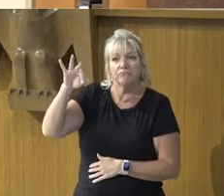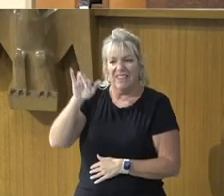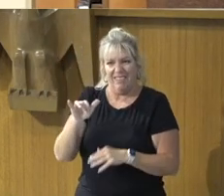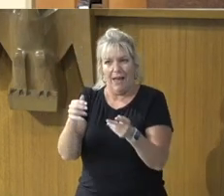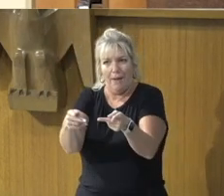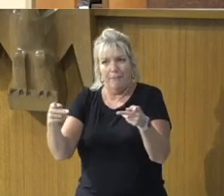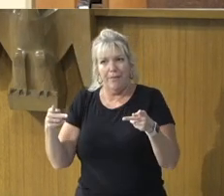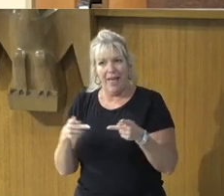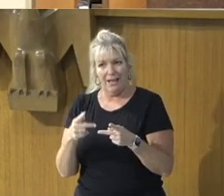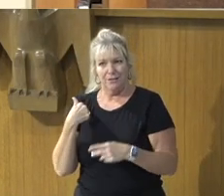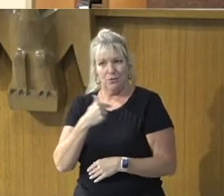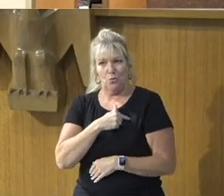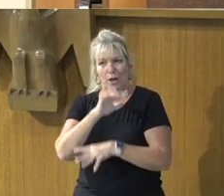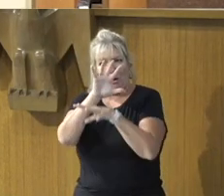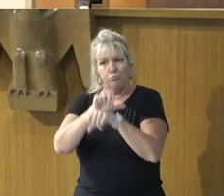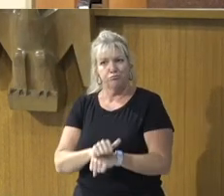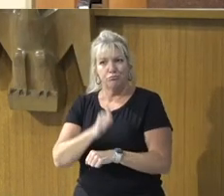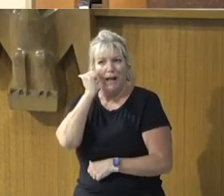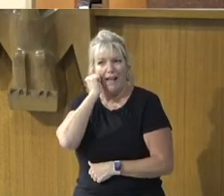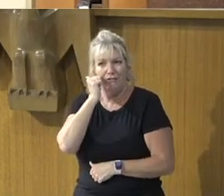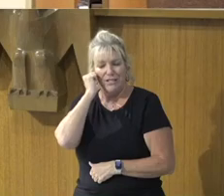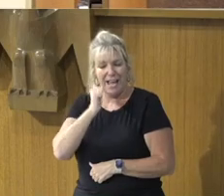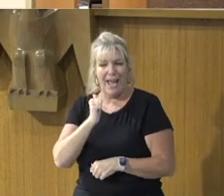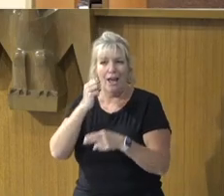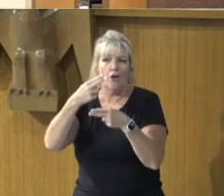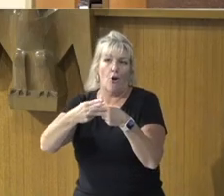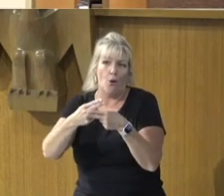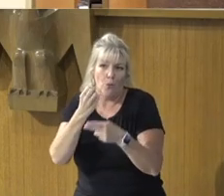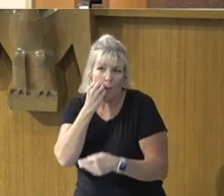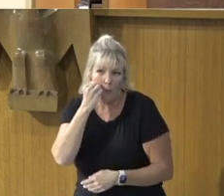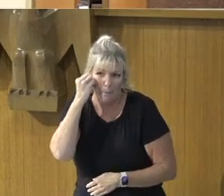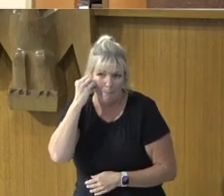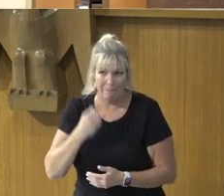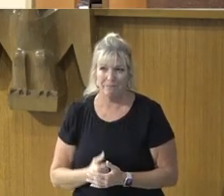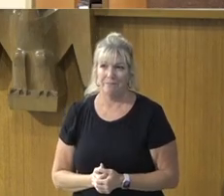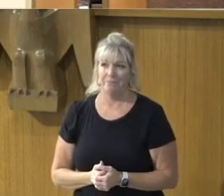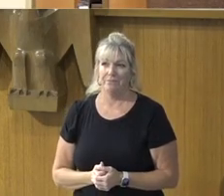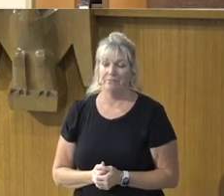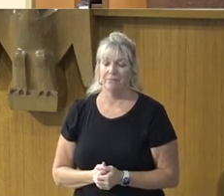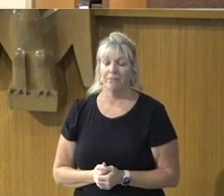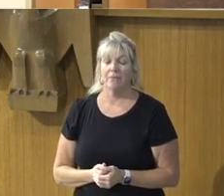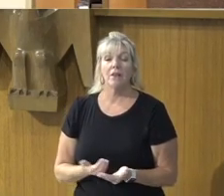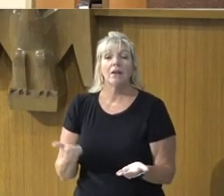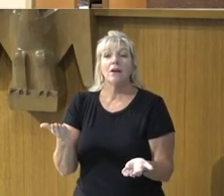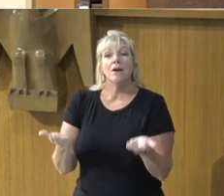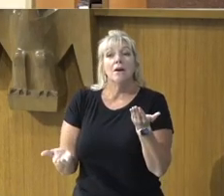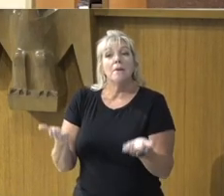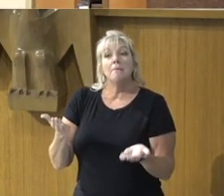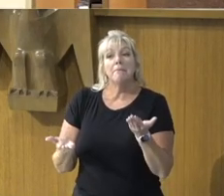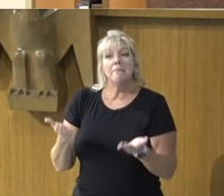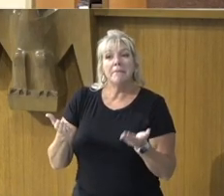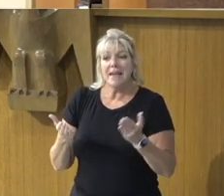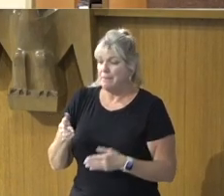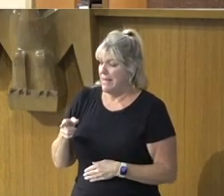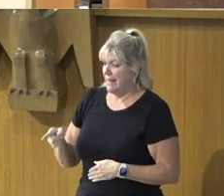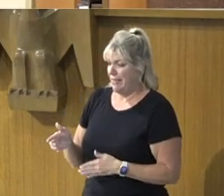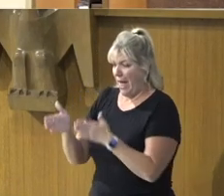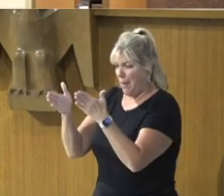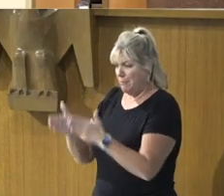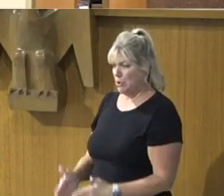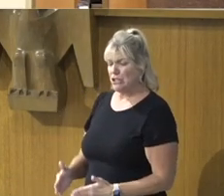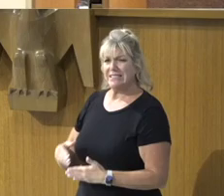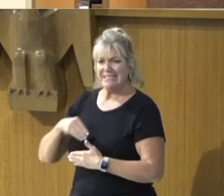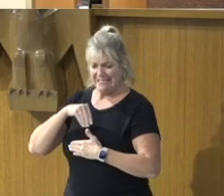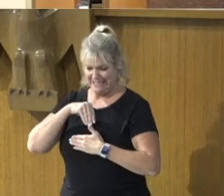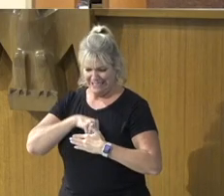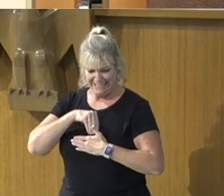home. Could it have been, Could it have been, That his troubled soul was tormenting his terrified